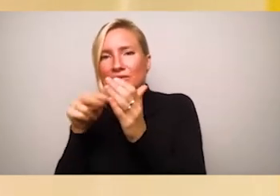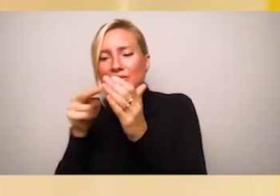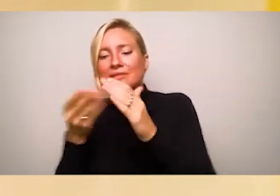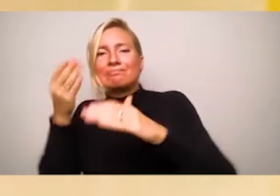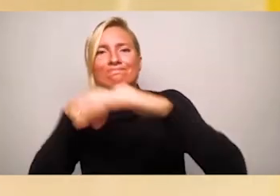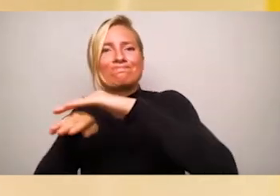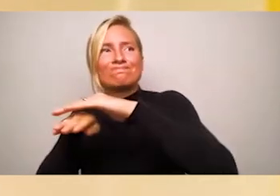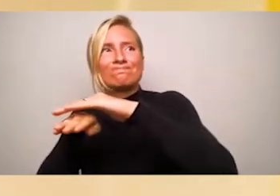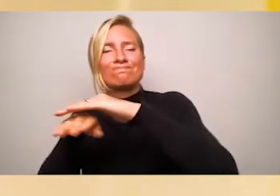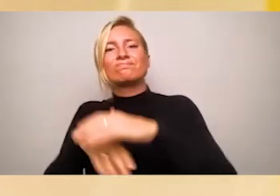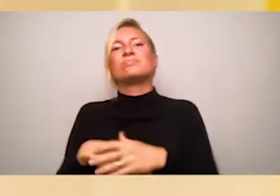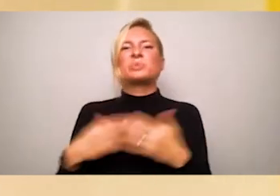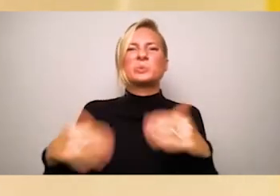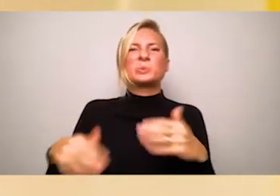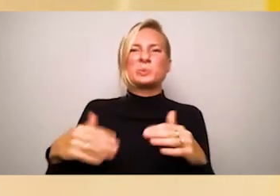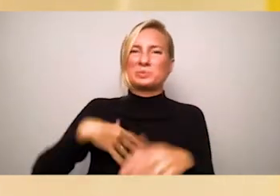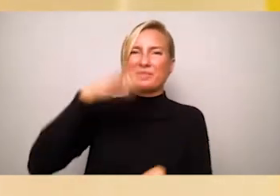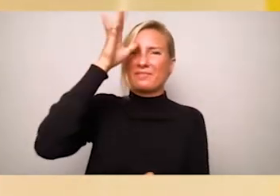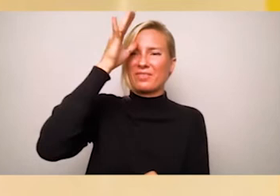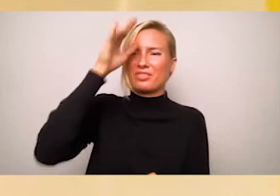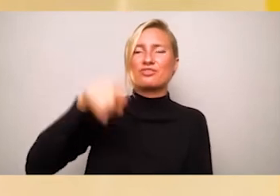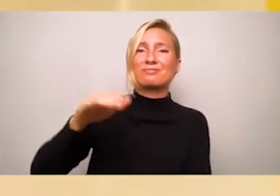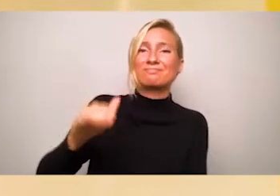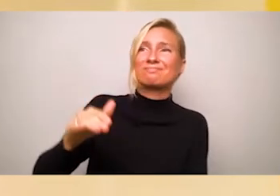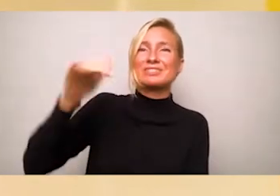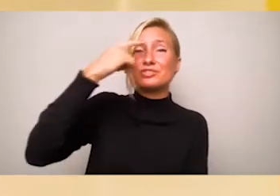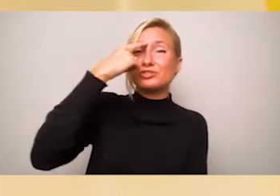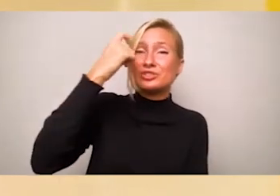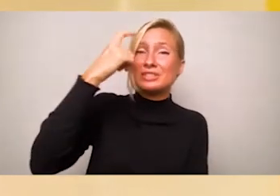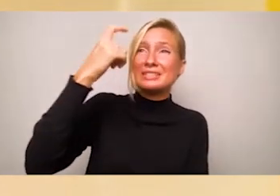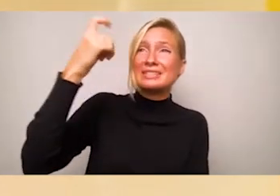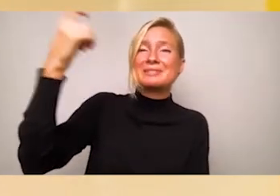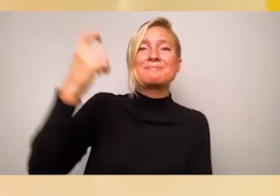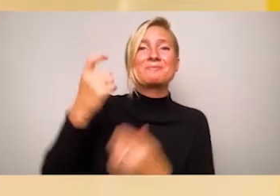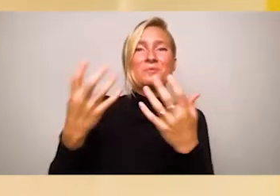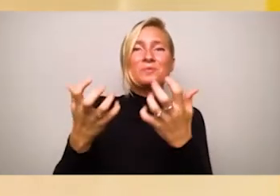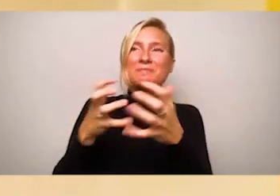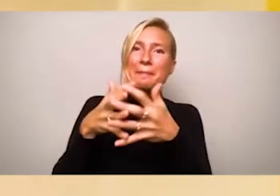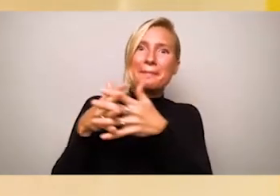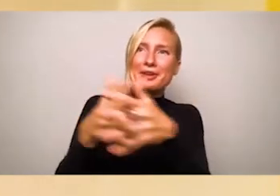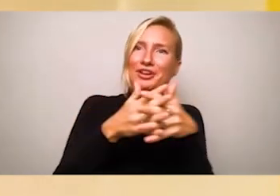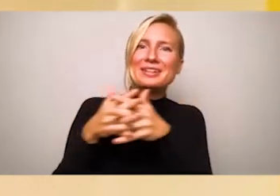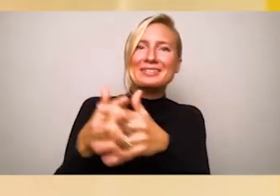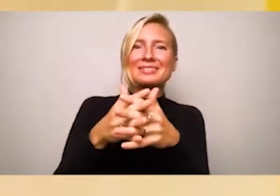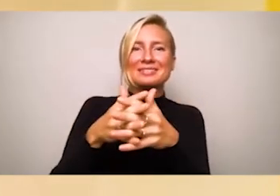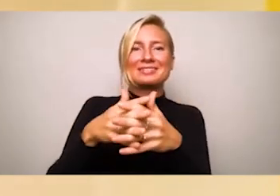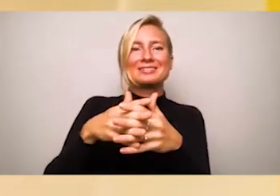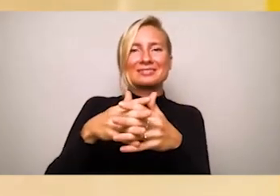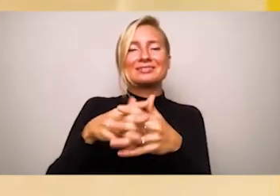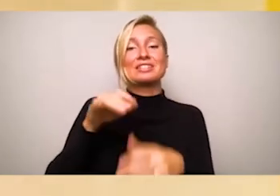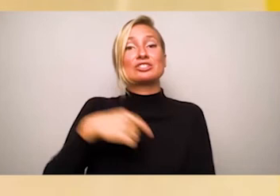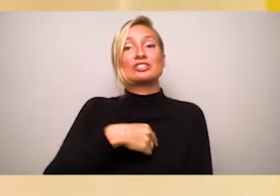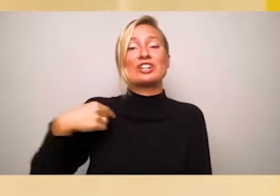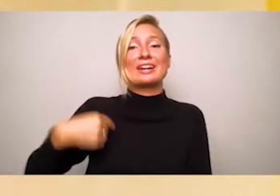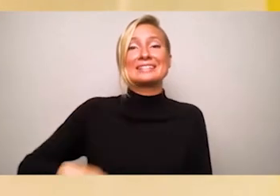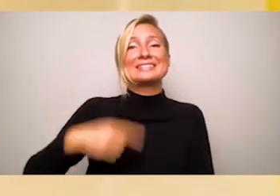censorship. He dreamed of America, in Chinese called meguo, literally